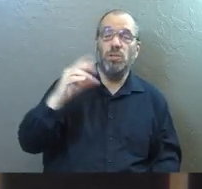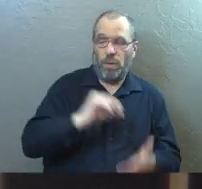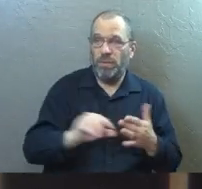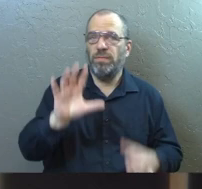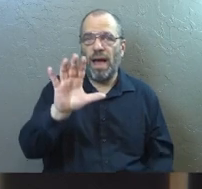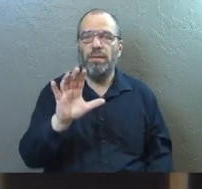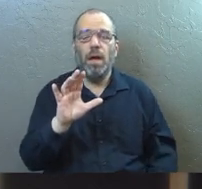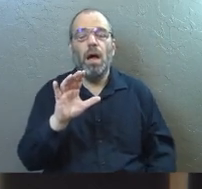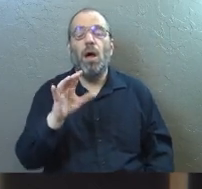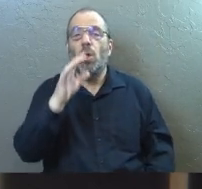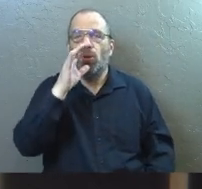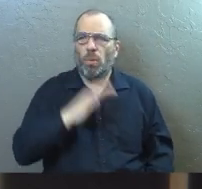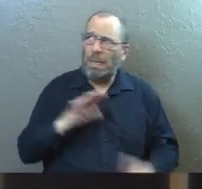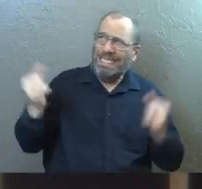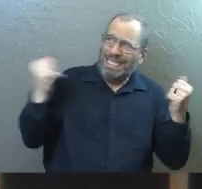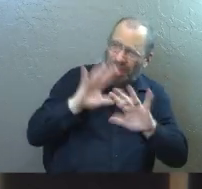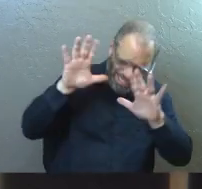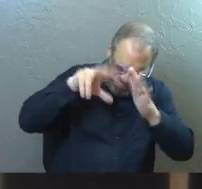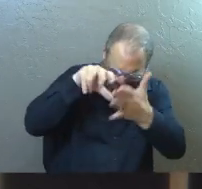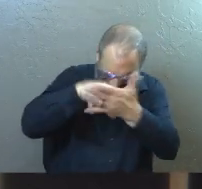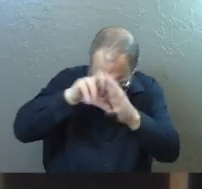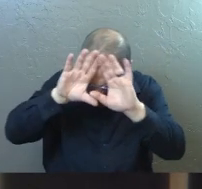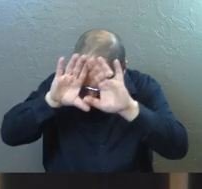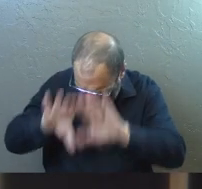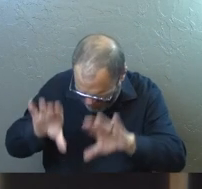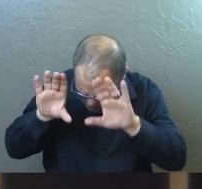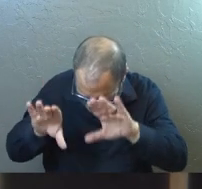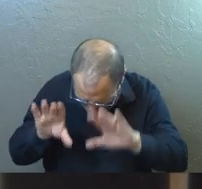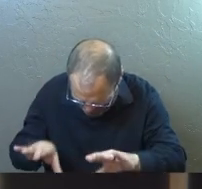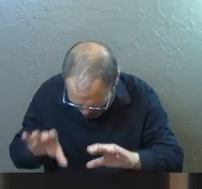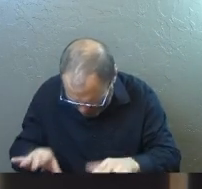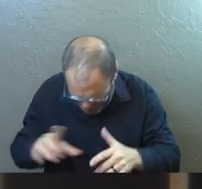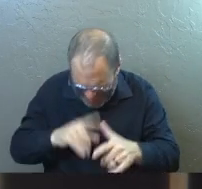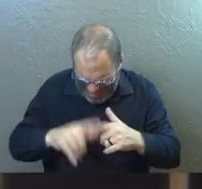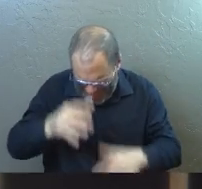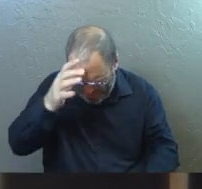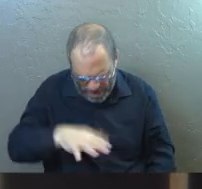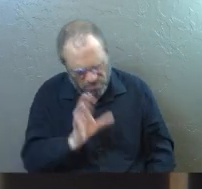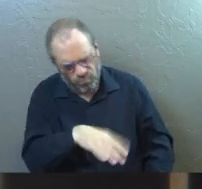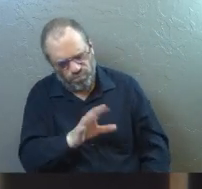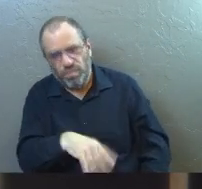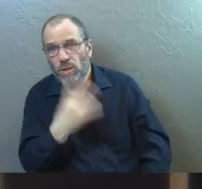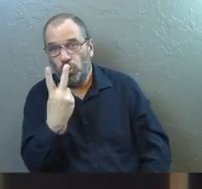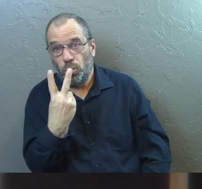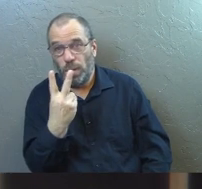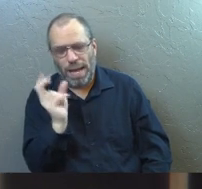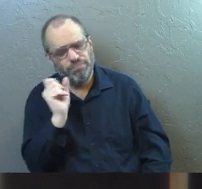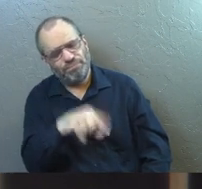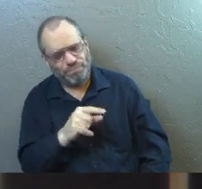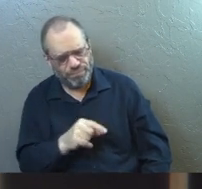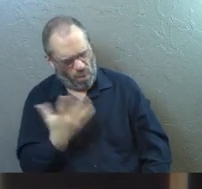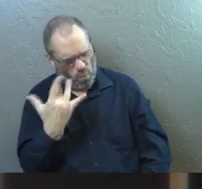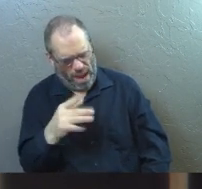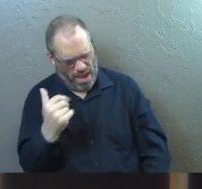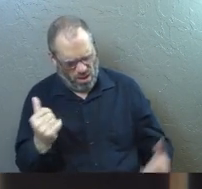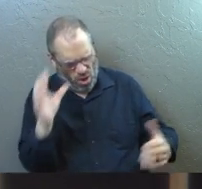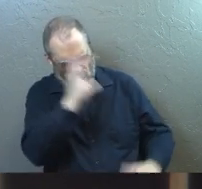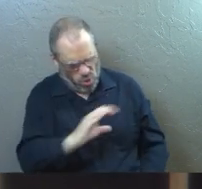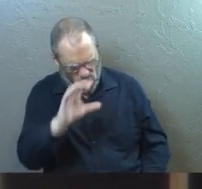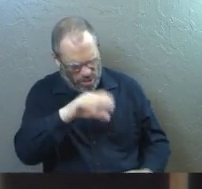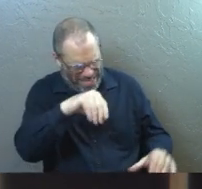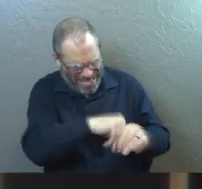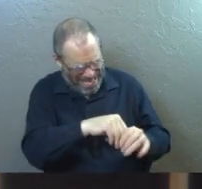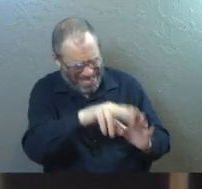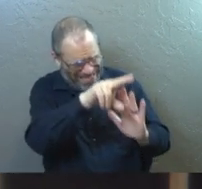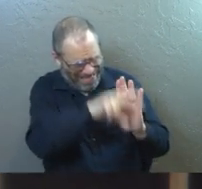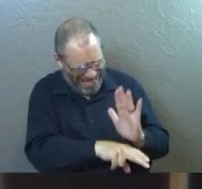verse 5, the women were terrified and they bowed their faces to the ground. And then the men asked them, these two angels asked them, why are you looking among